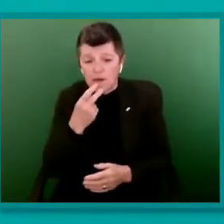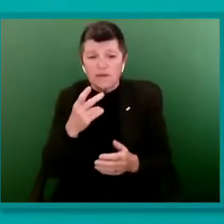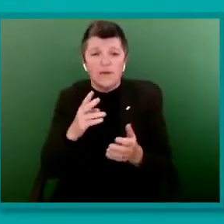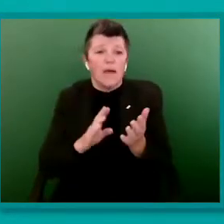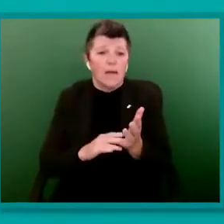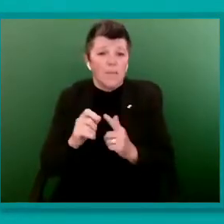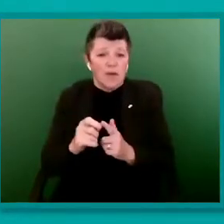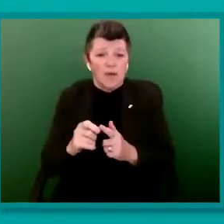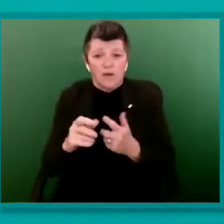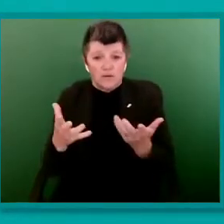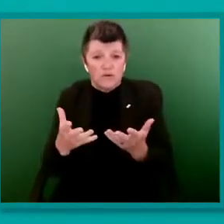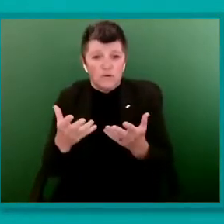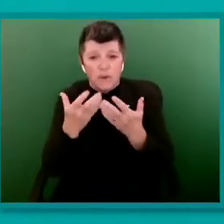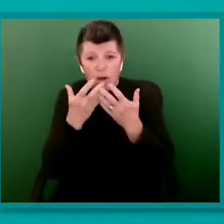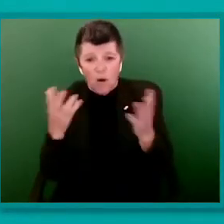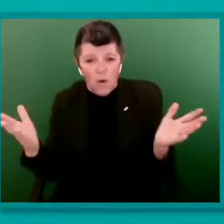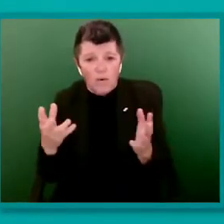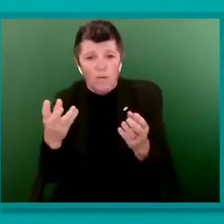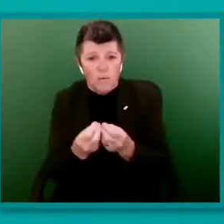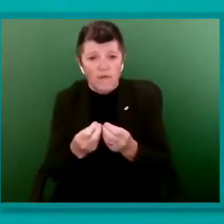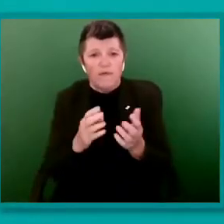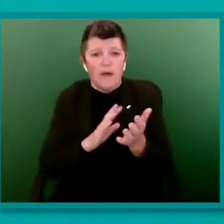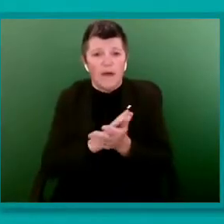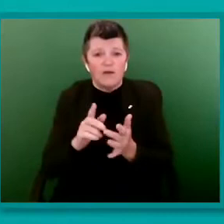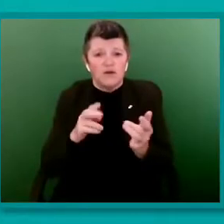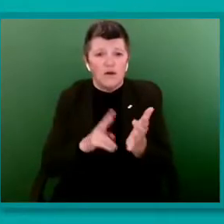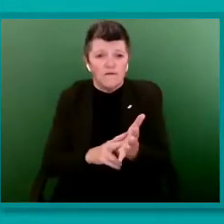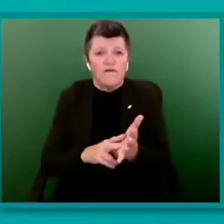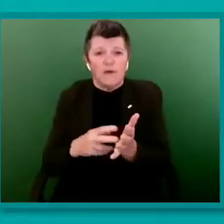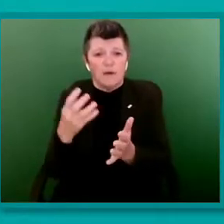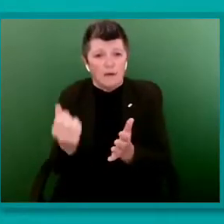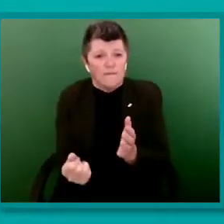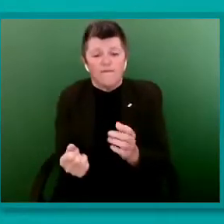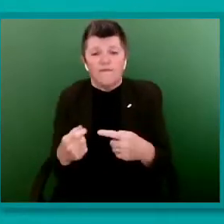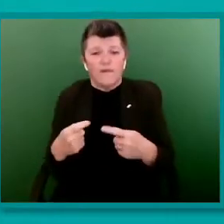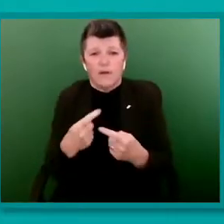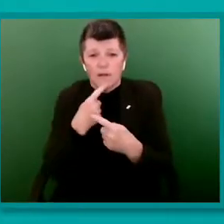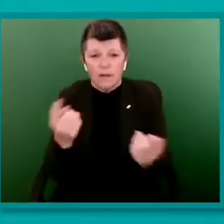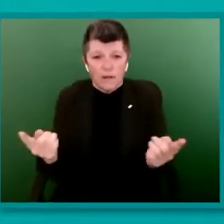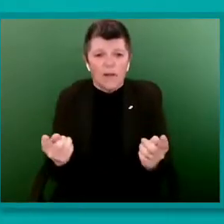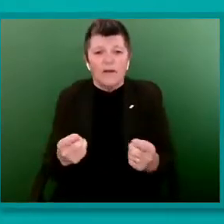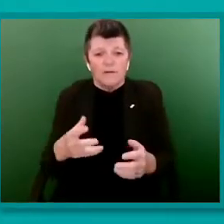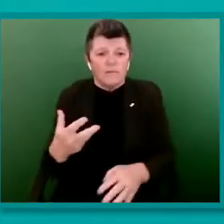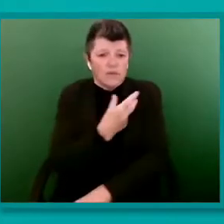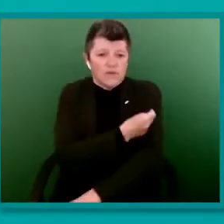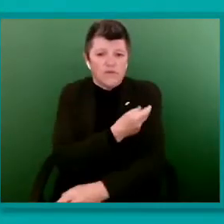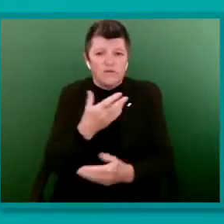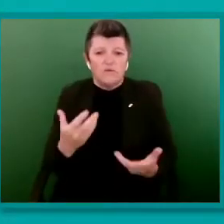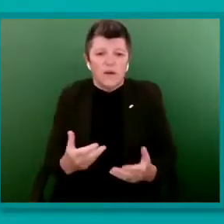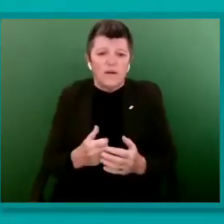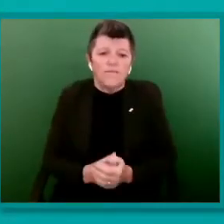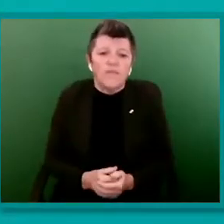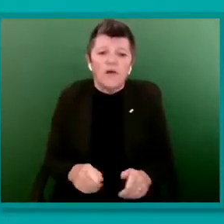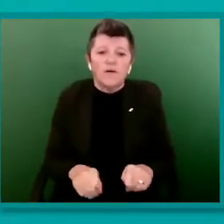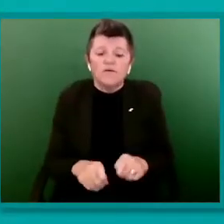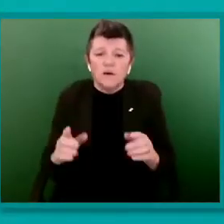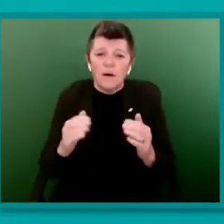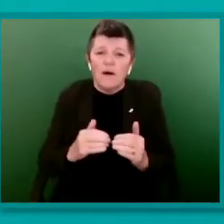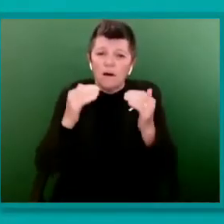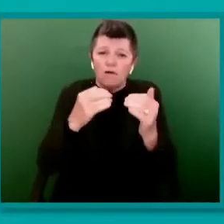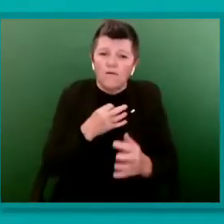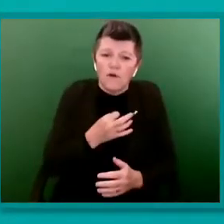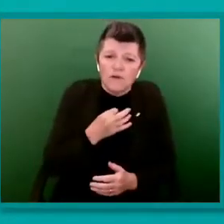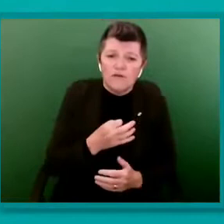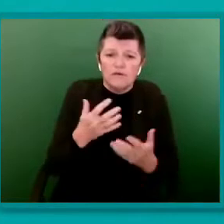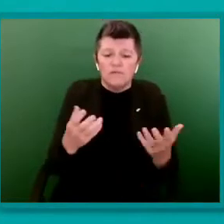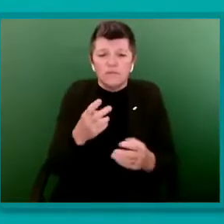Other risk factors include the high incidence rate of smoking in the community, with smoking highest among bi women, according to